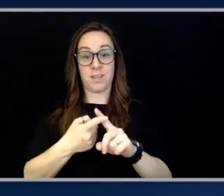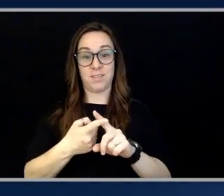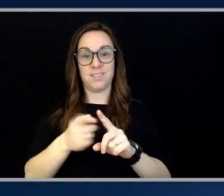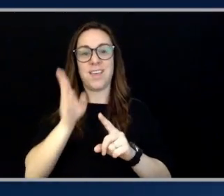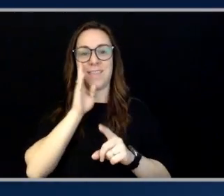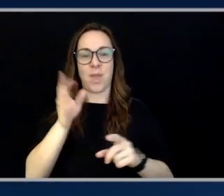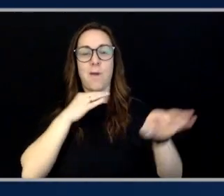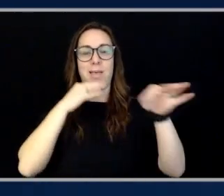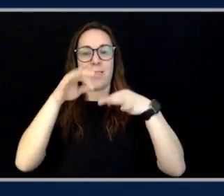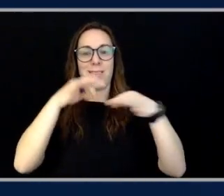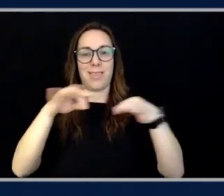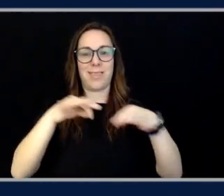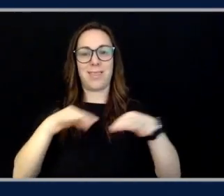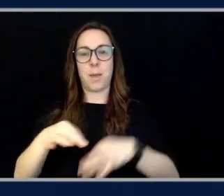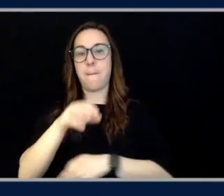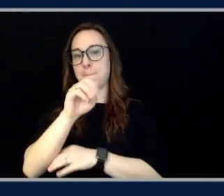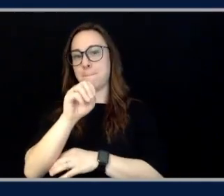about